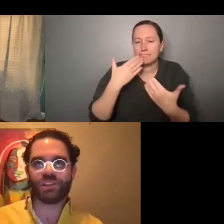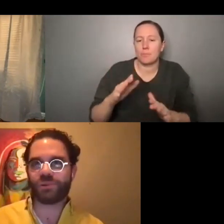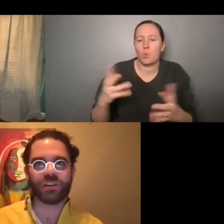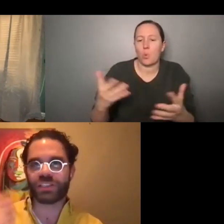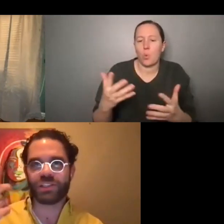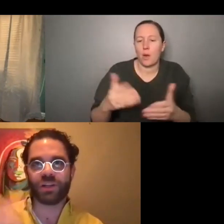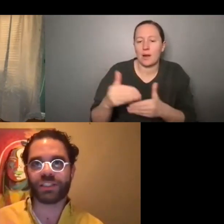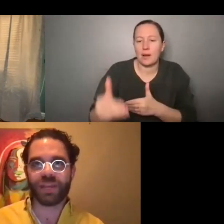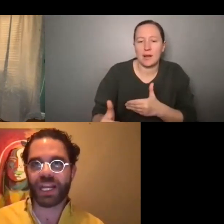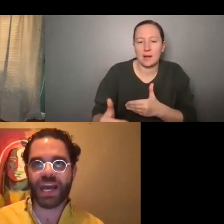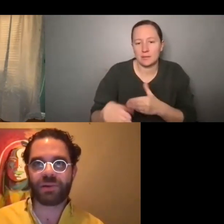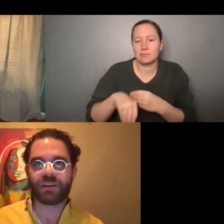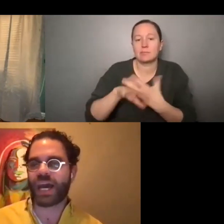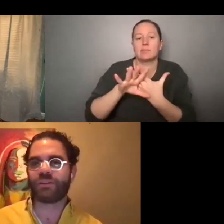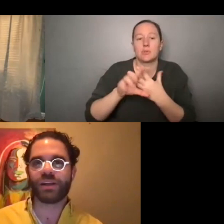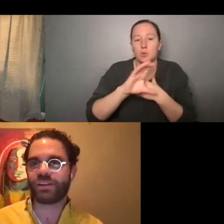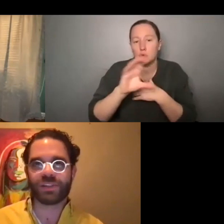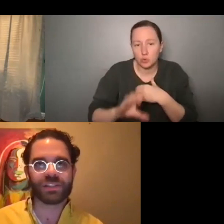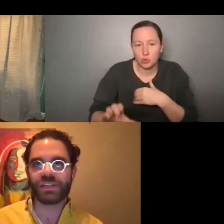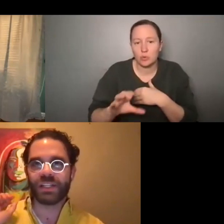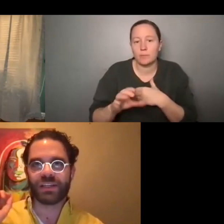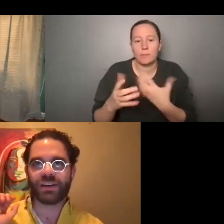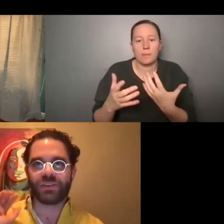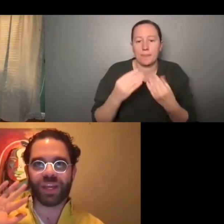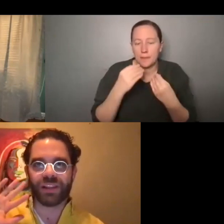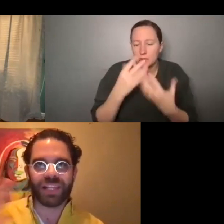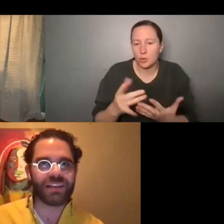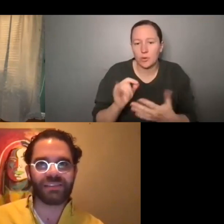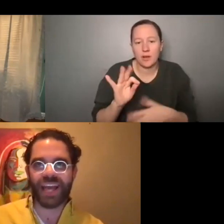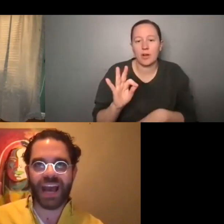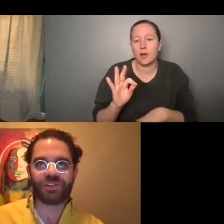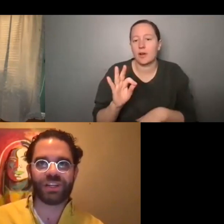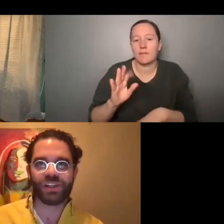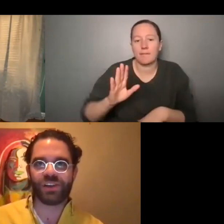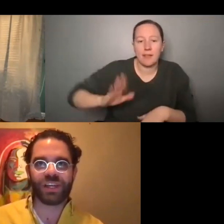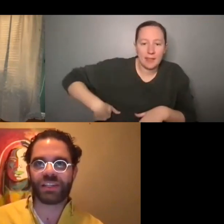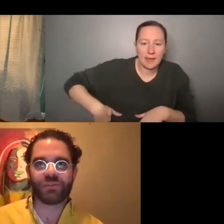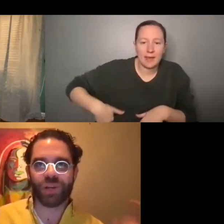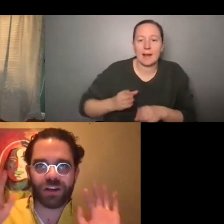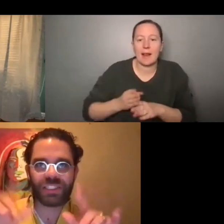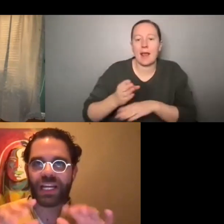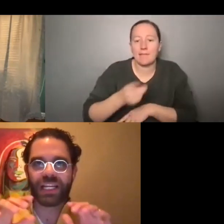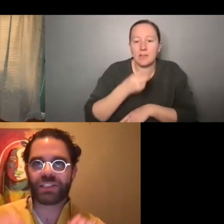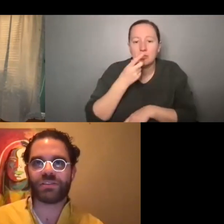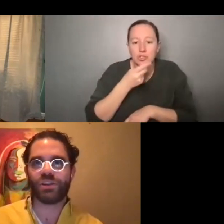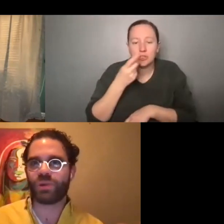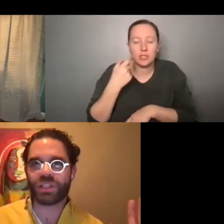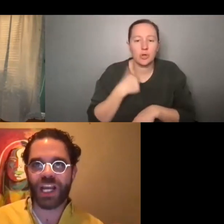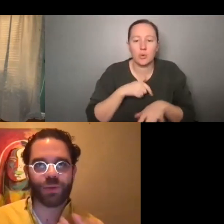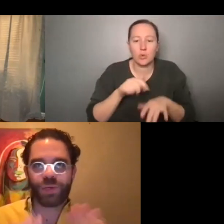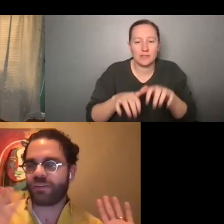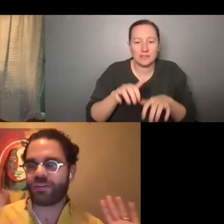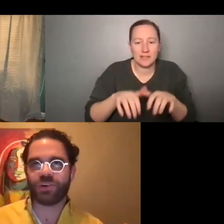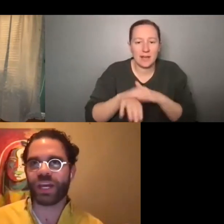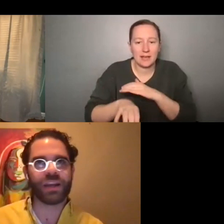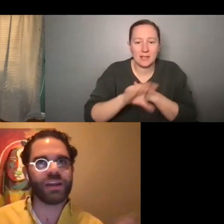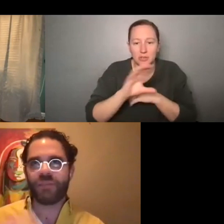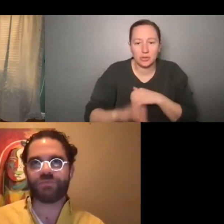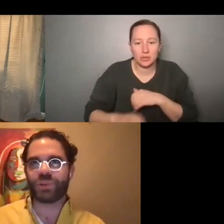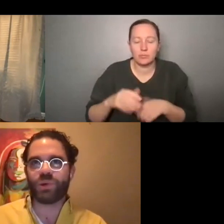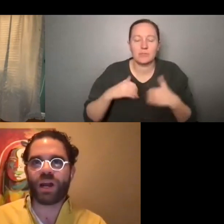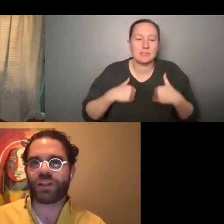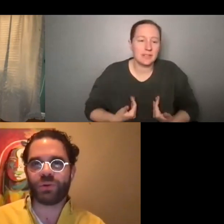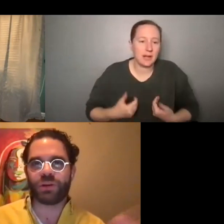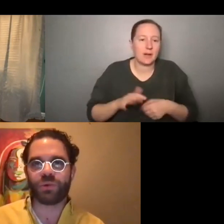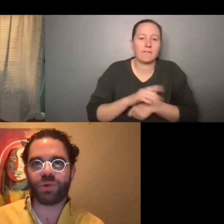let's hop on a zoom call. Let's do it. Let's make it happen. I don't care if it's, you know, a late after dinner thing that we're all signing into zoom. We're tired. We had a full day.